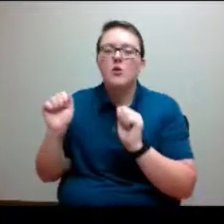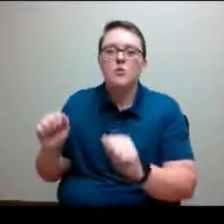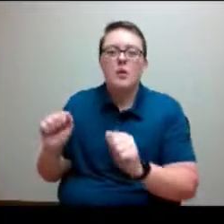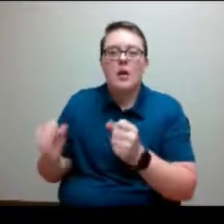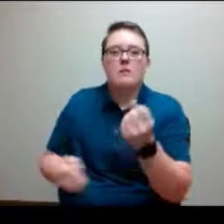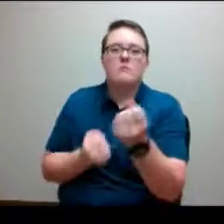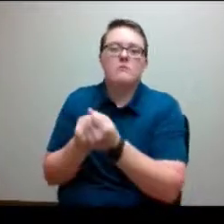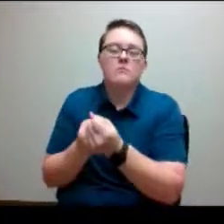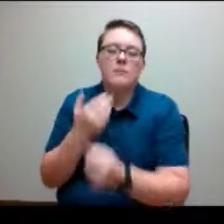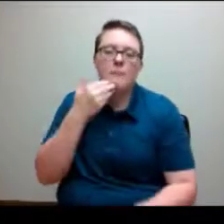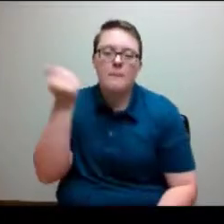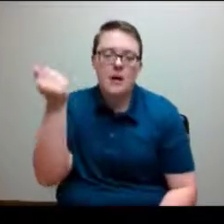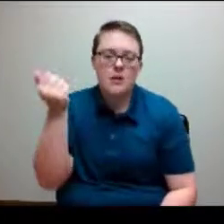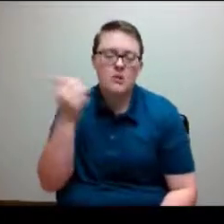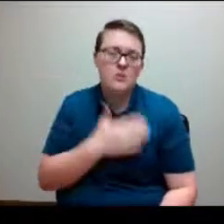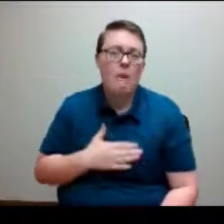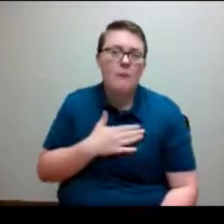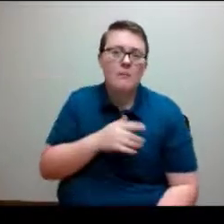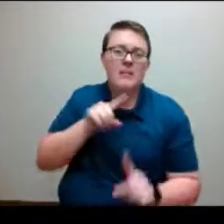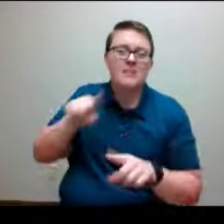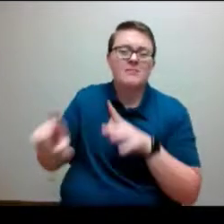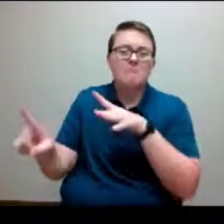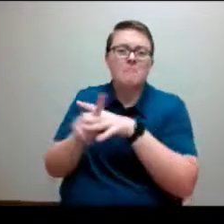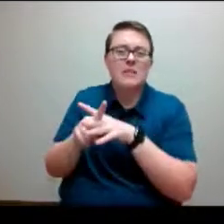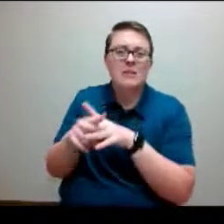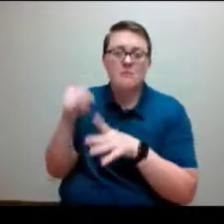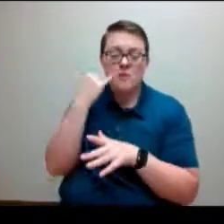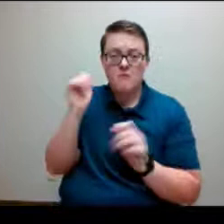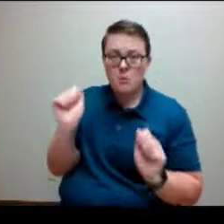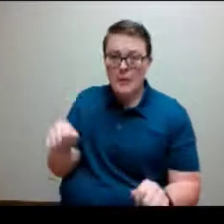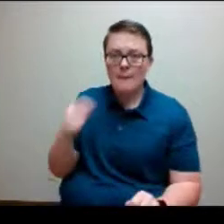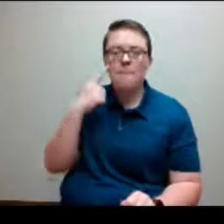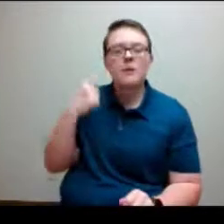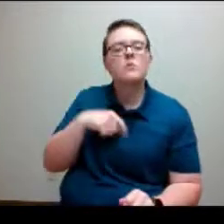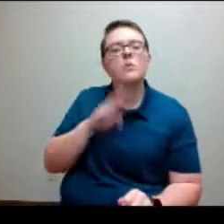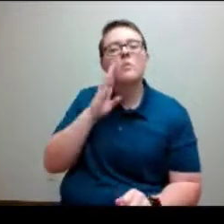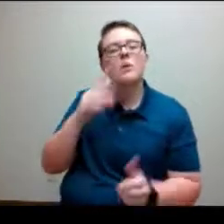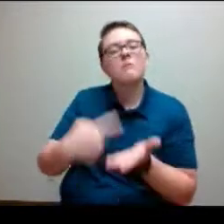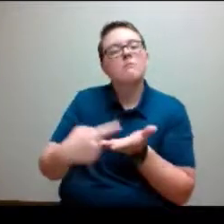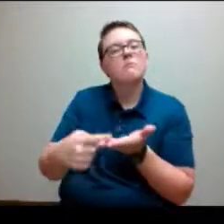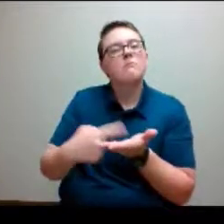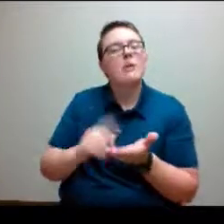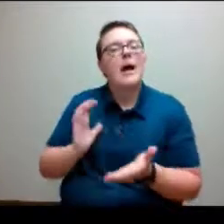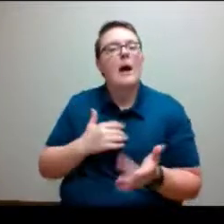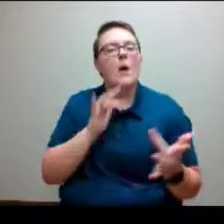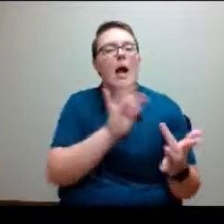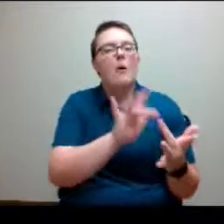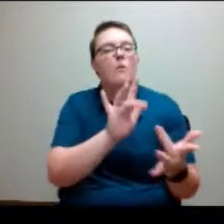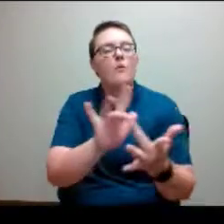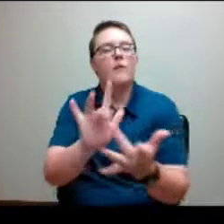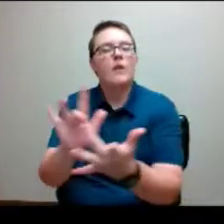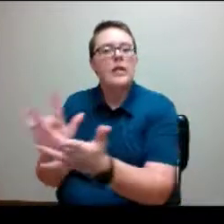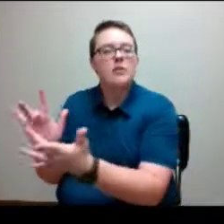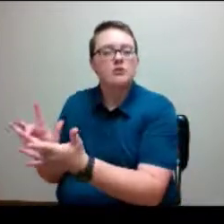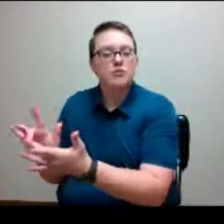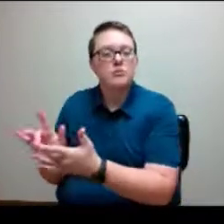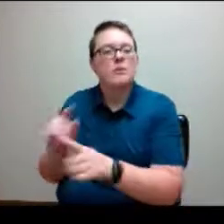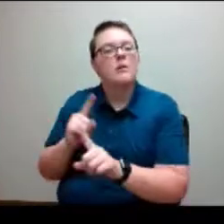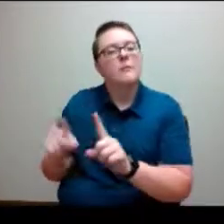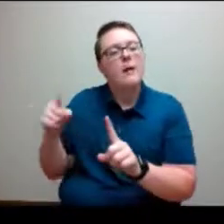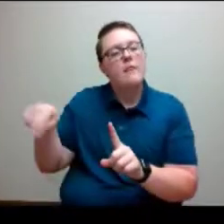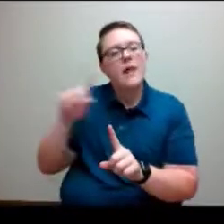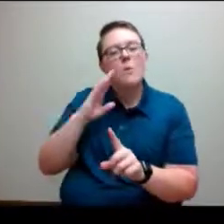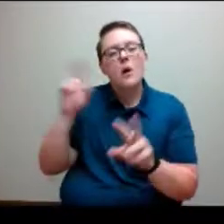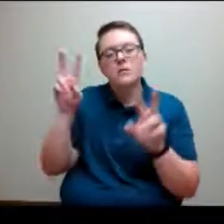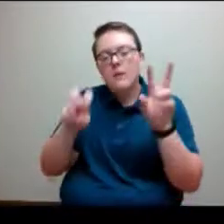that because we'll talk about some of those virtual outreaches that we're going to be doing. But this group will conduct threat assessments, develop action plans,